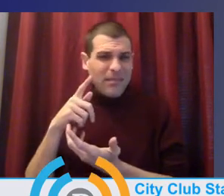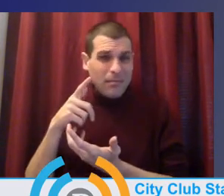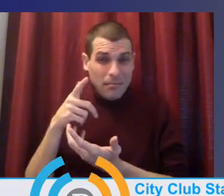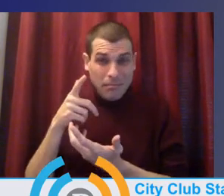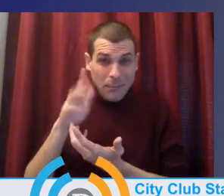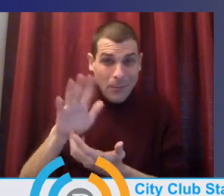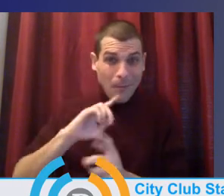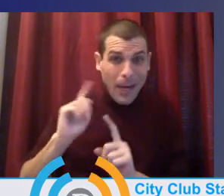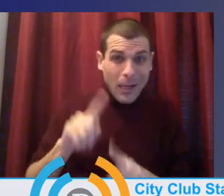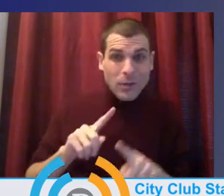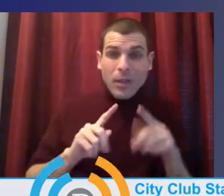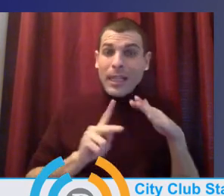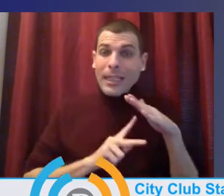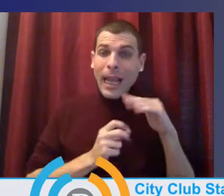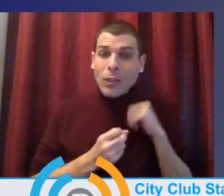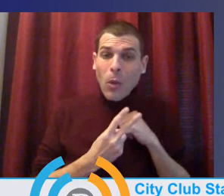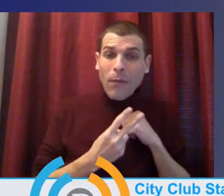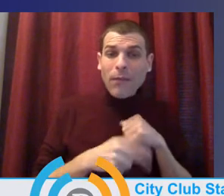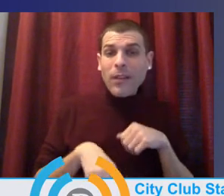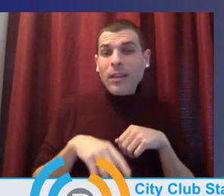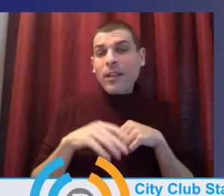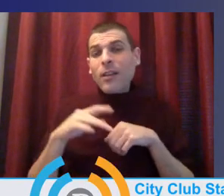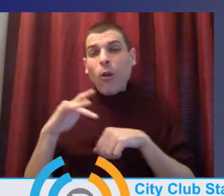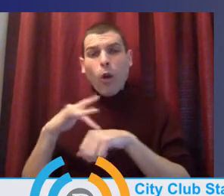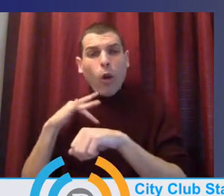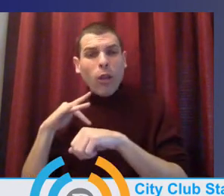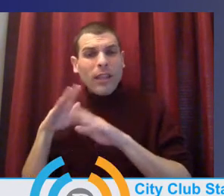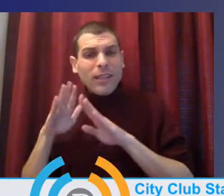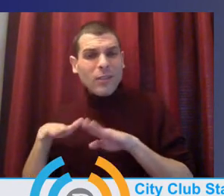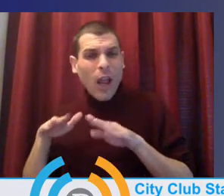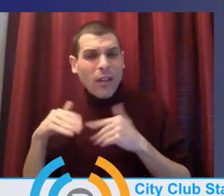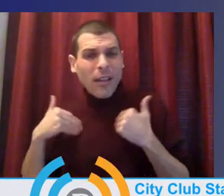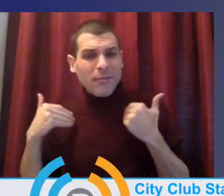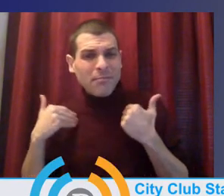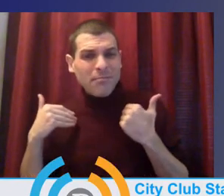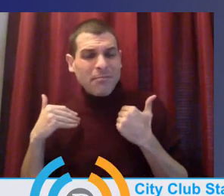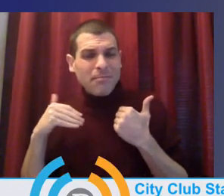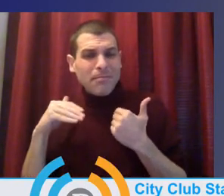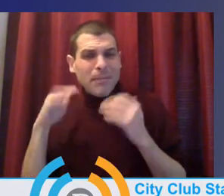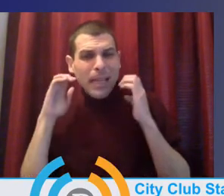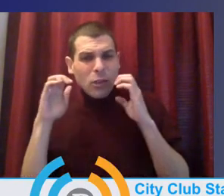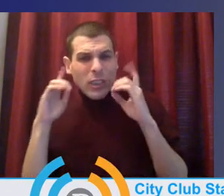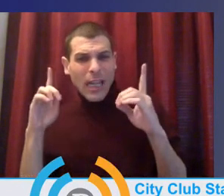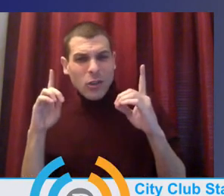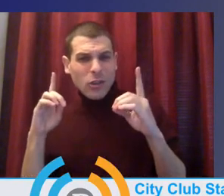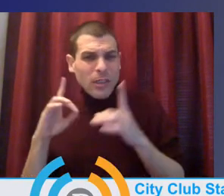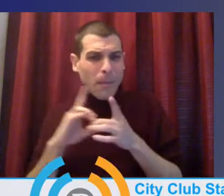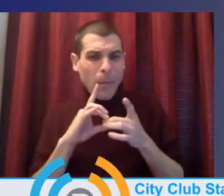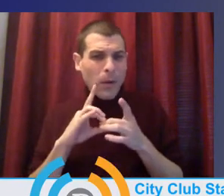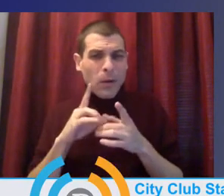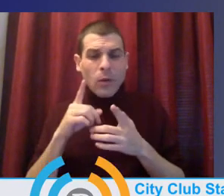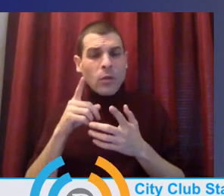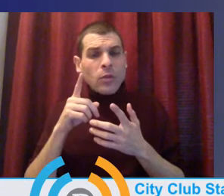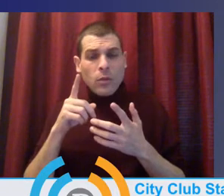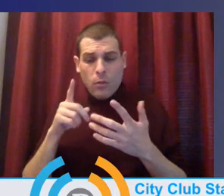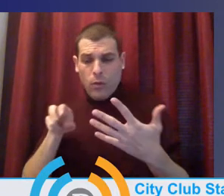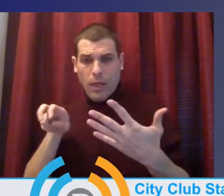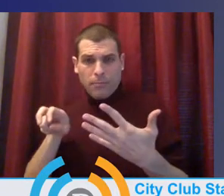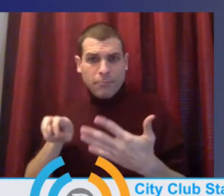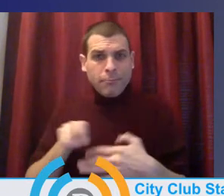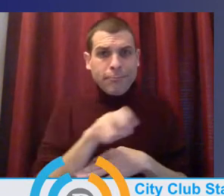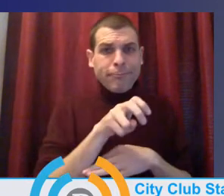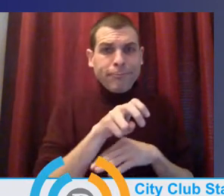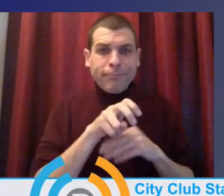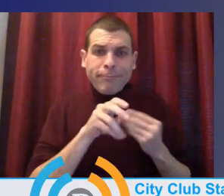-12, I would love to get your thoughts about how that handoff could be warmer or smoother so that kids come in to